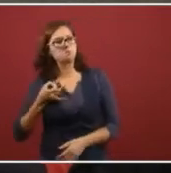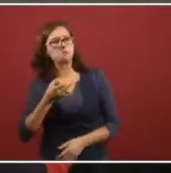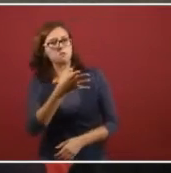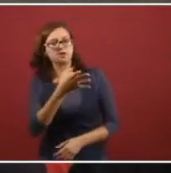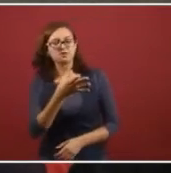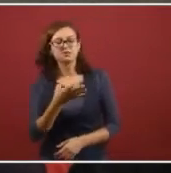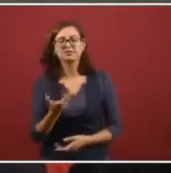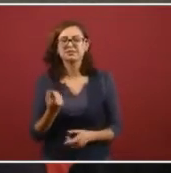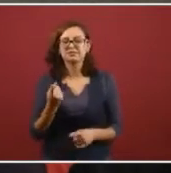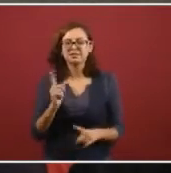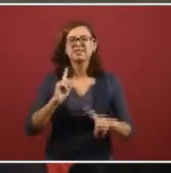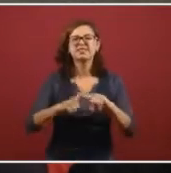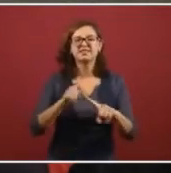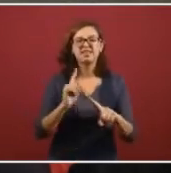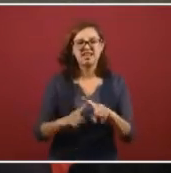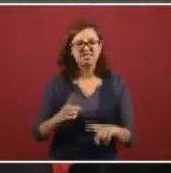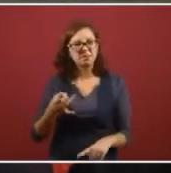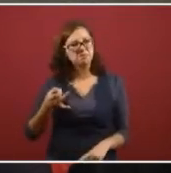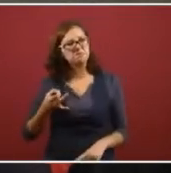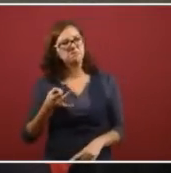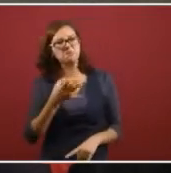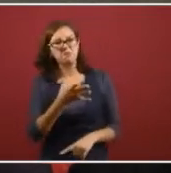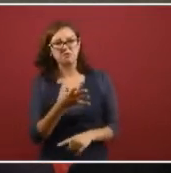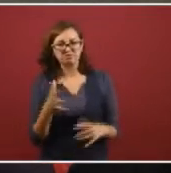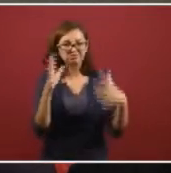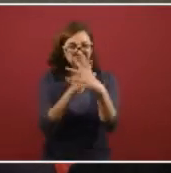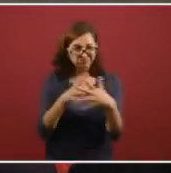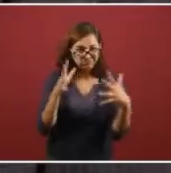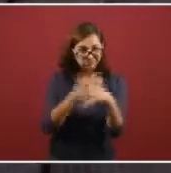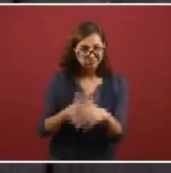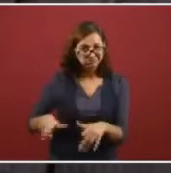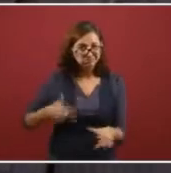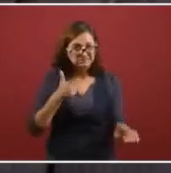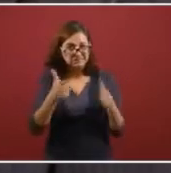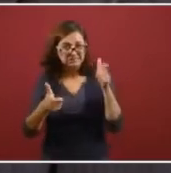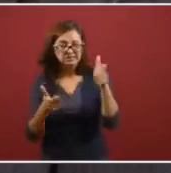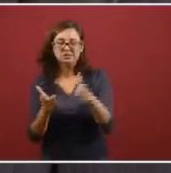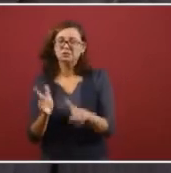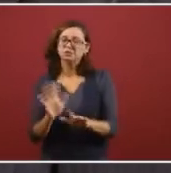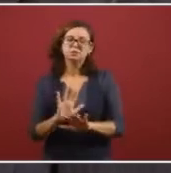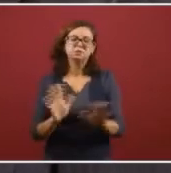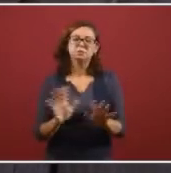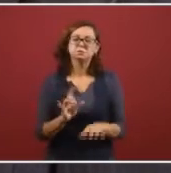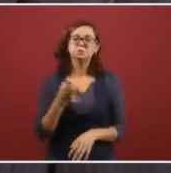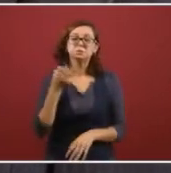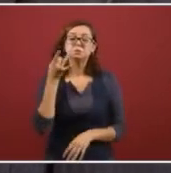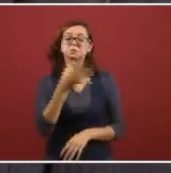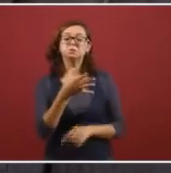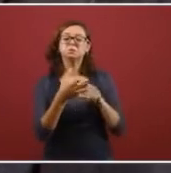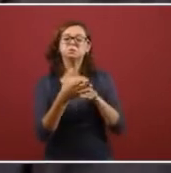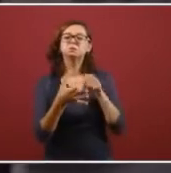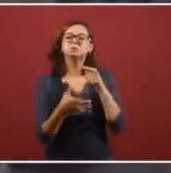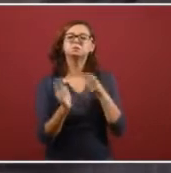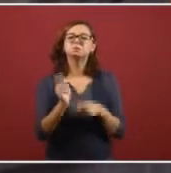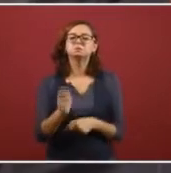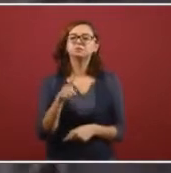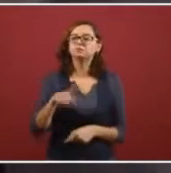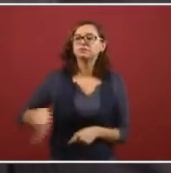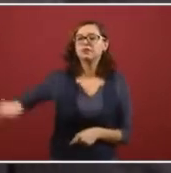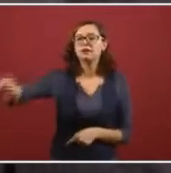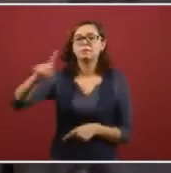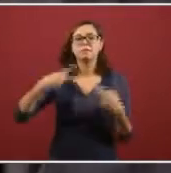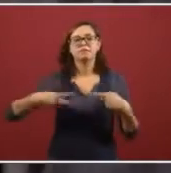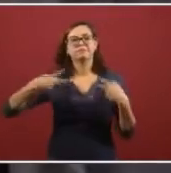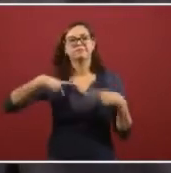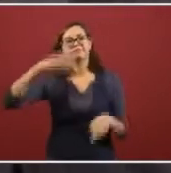actually the, the firearms that did him in. It was the strength of political